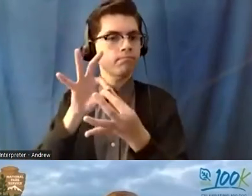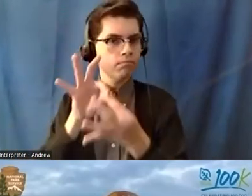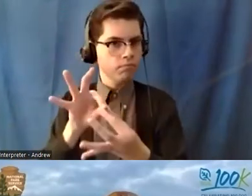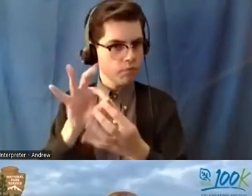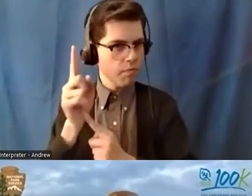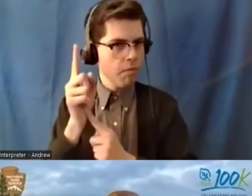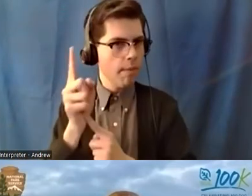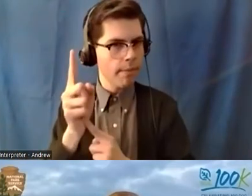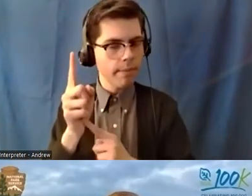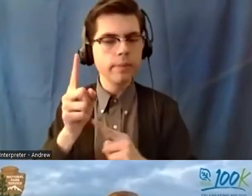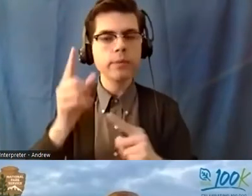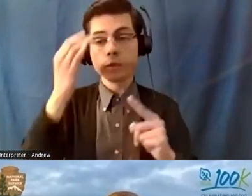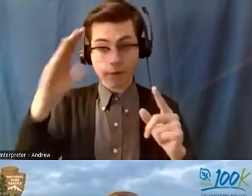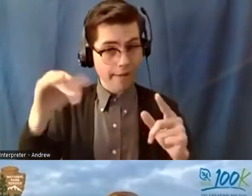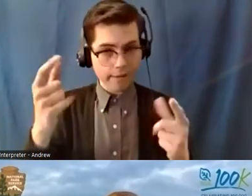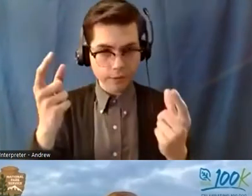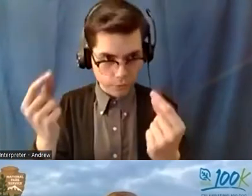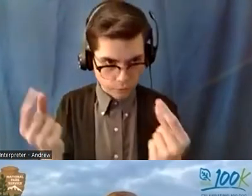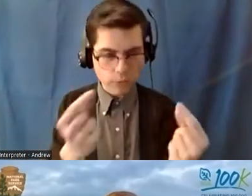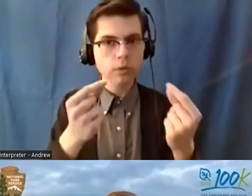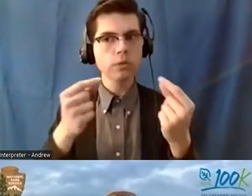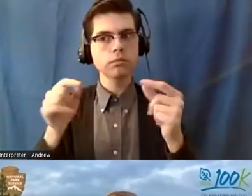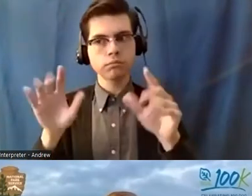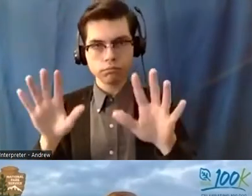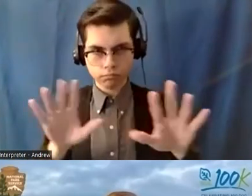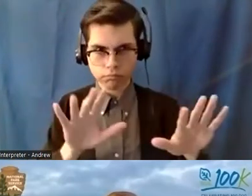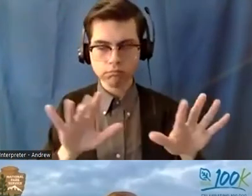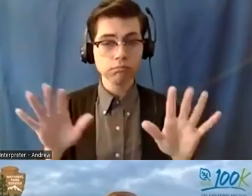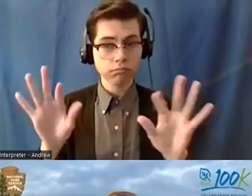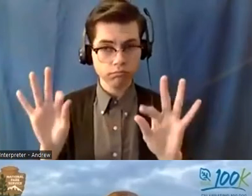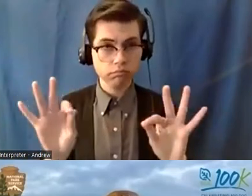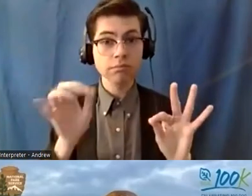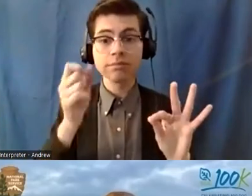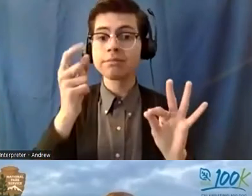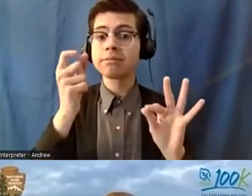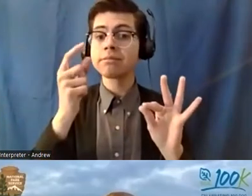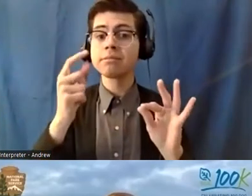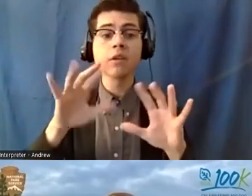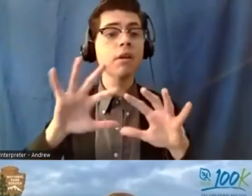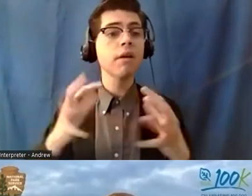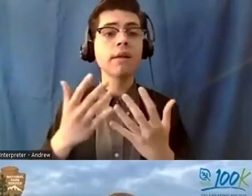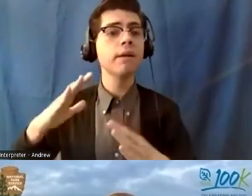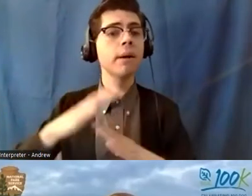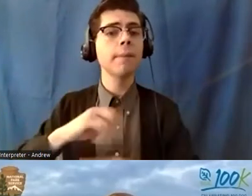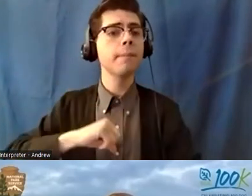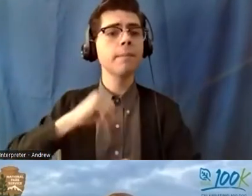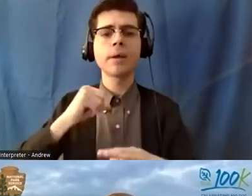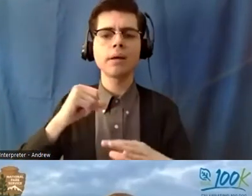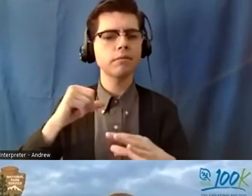um but i think the overall my most proudest moment while being in sea was being recognized for my work